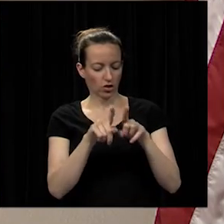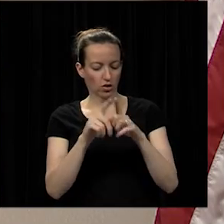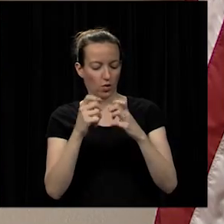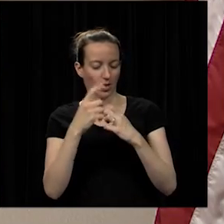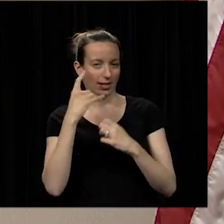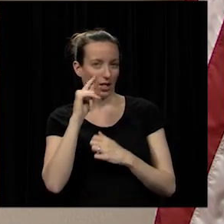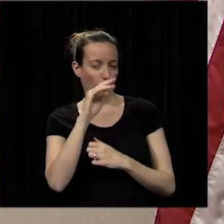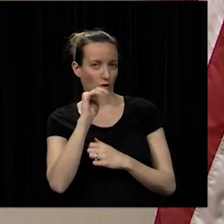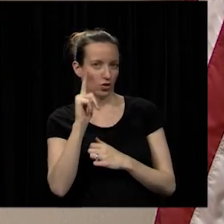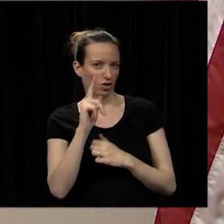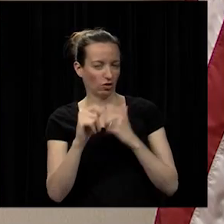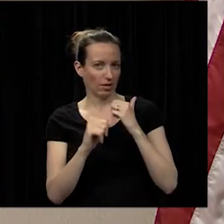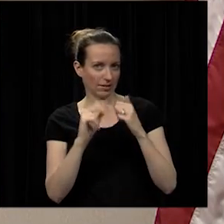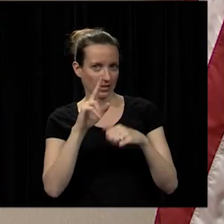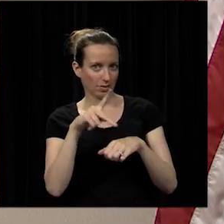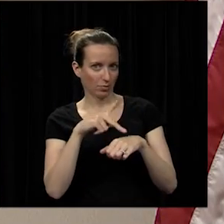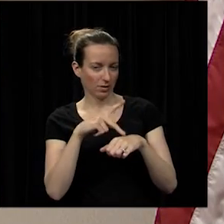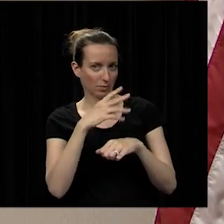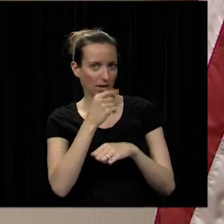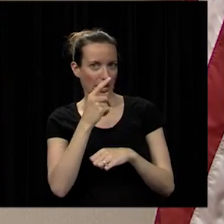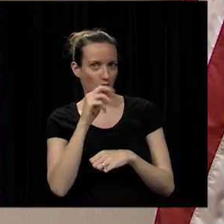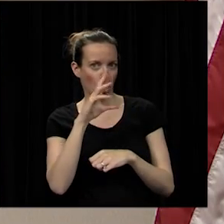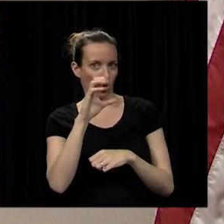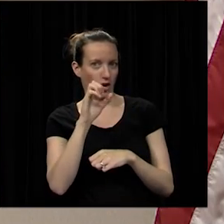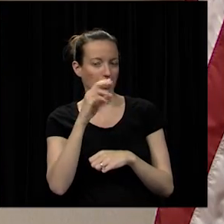ficken and grace hobson from the aletha news